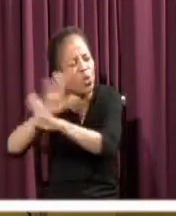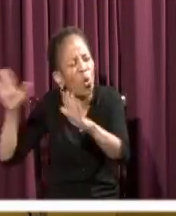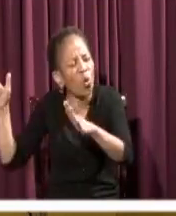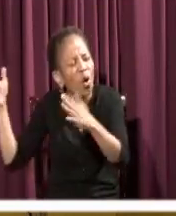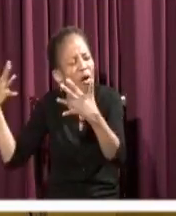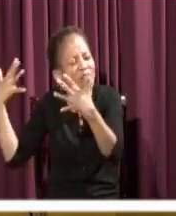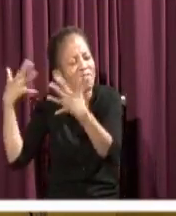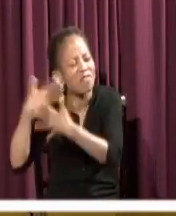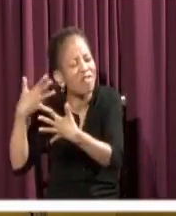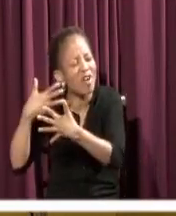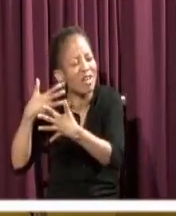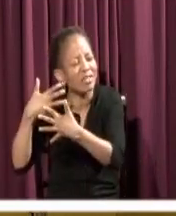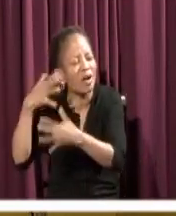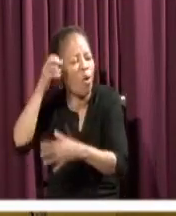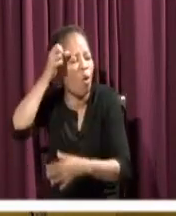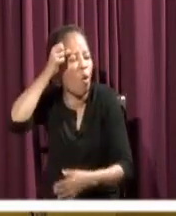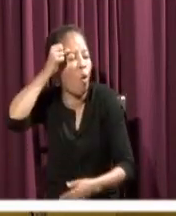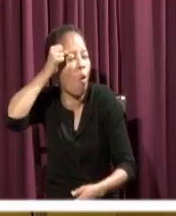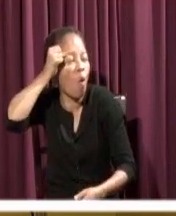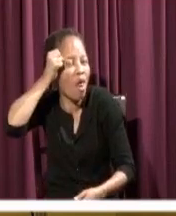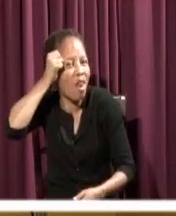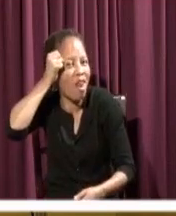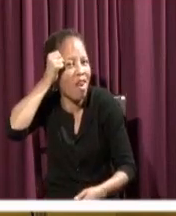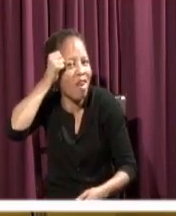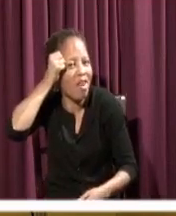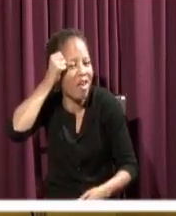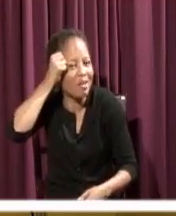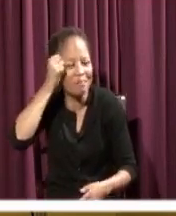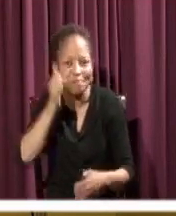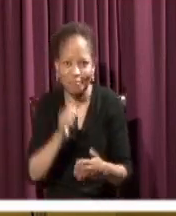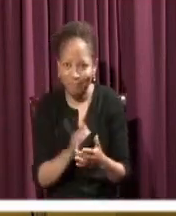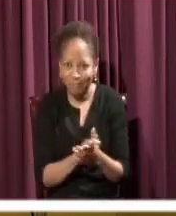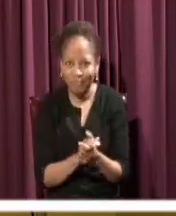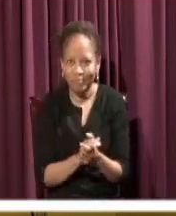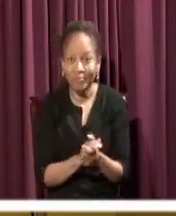And then what does Jesus do? He says, courage, it is I.